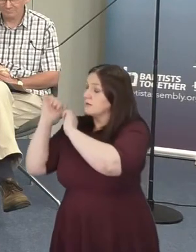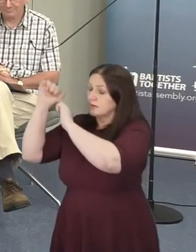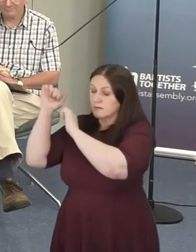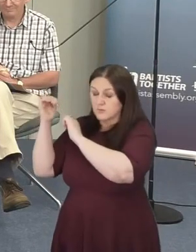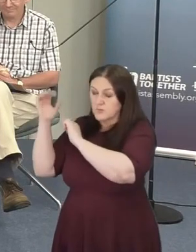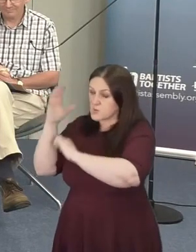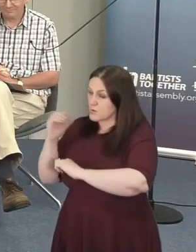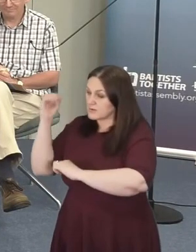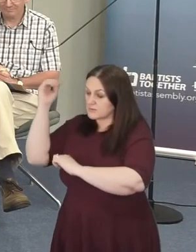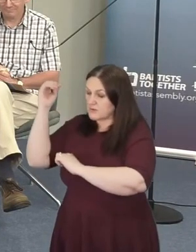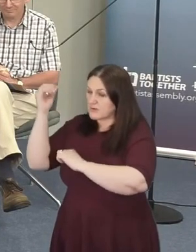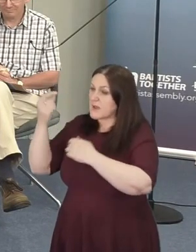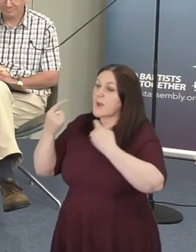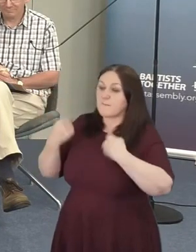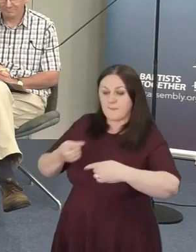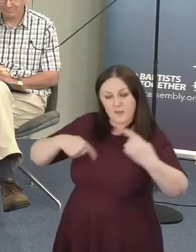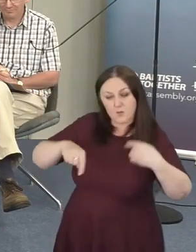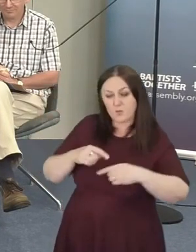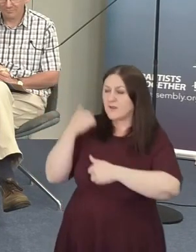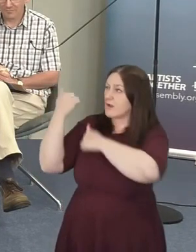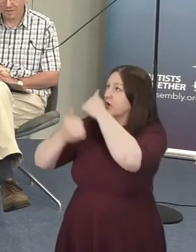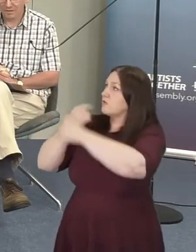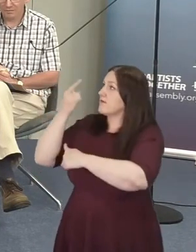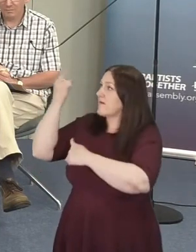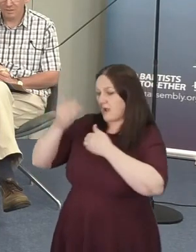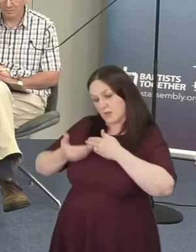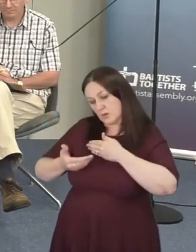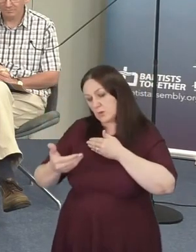you in these days. Amen.